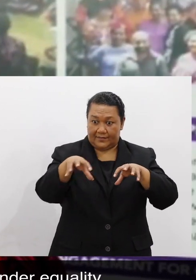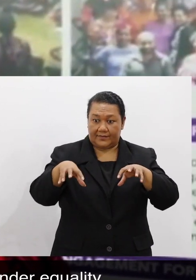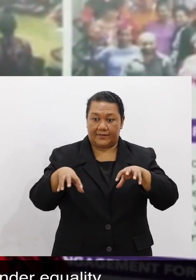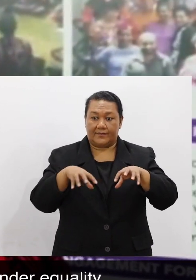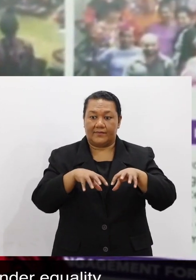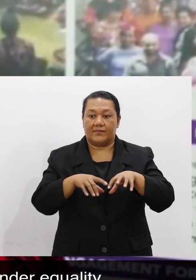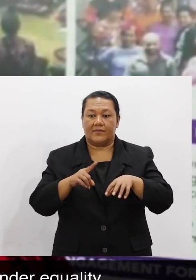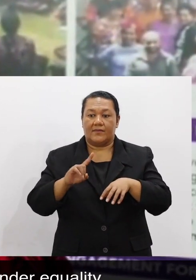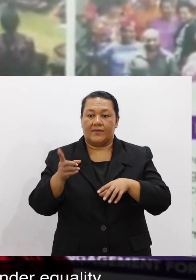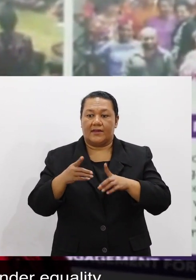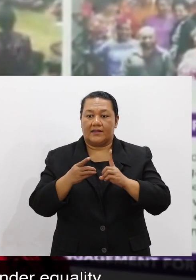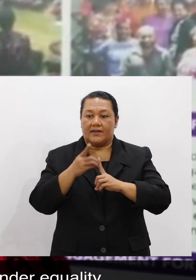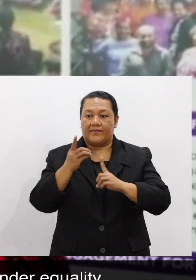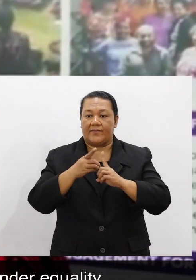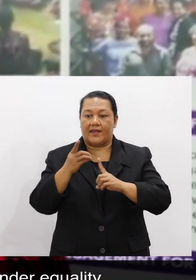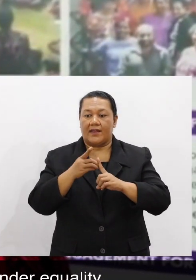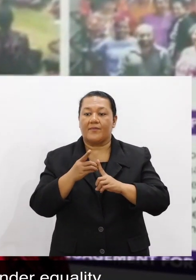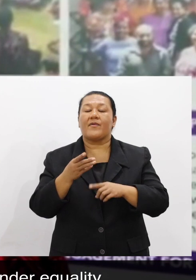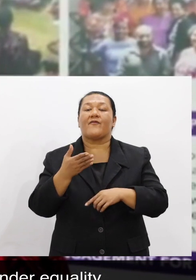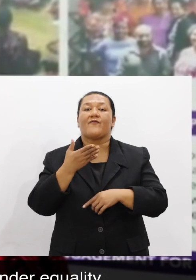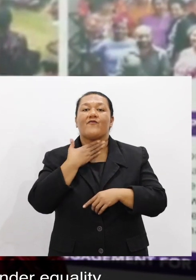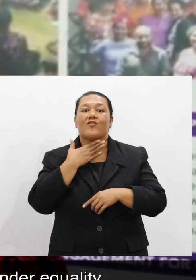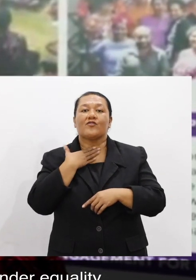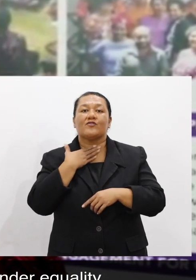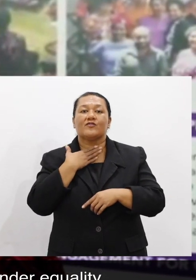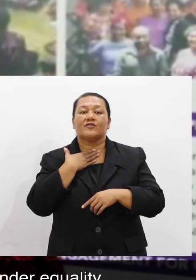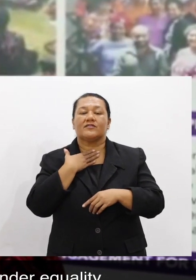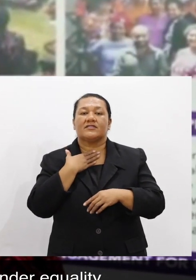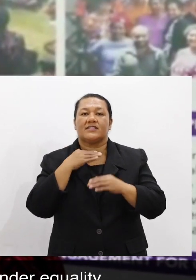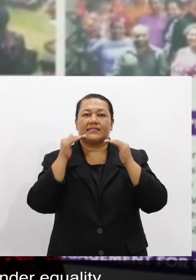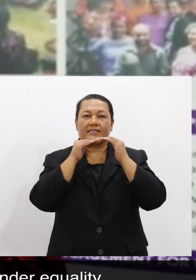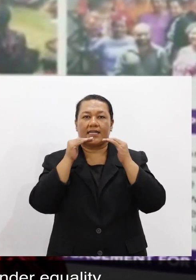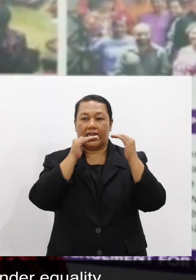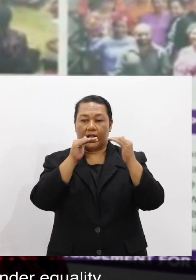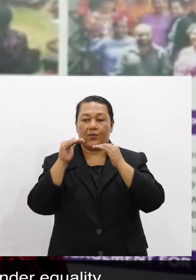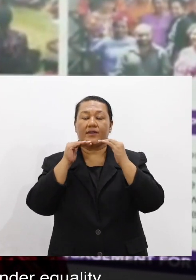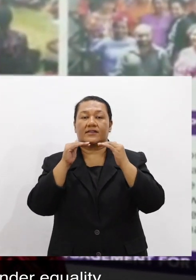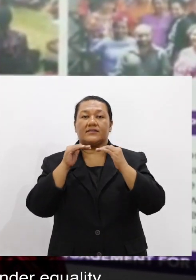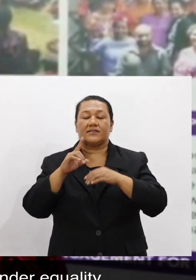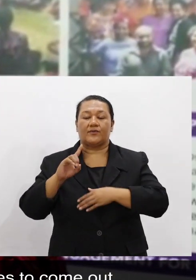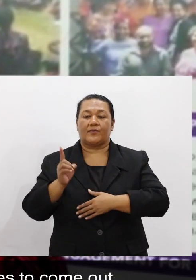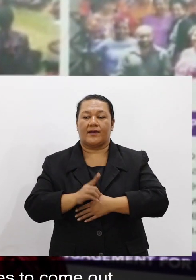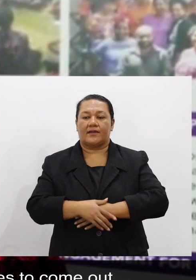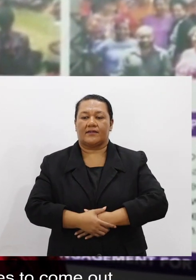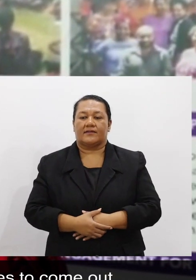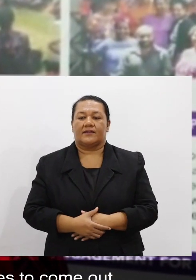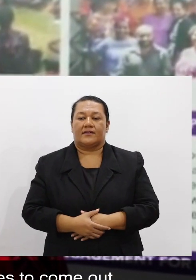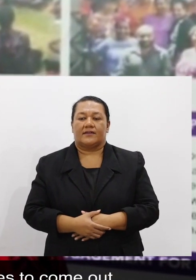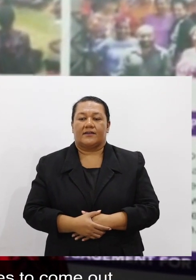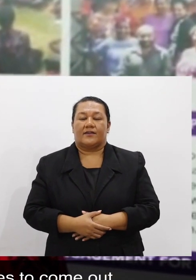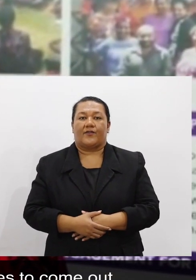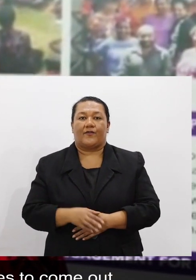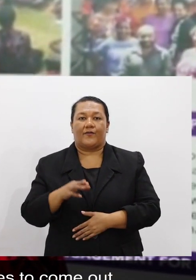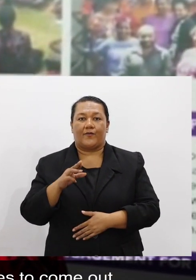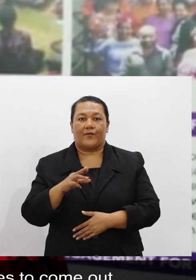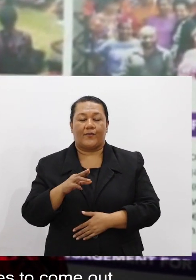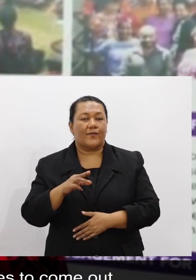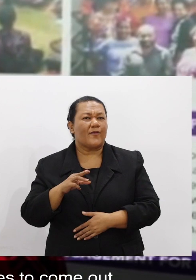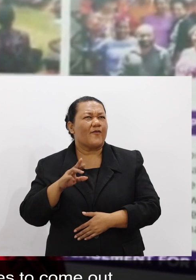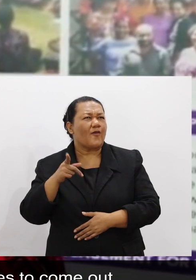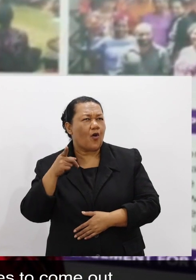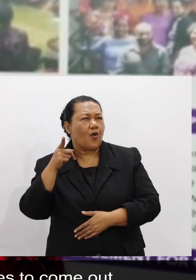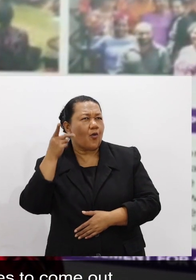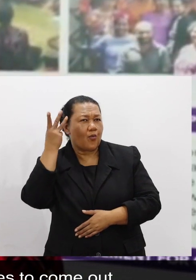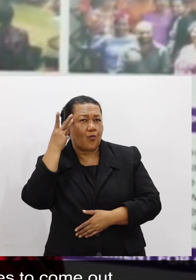And feminist initiative seeks to develop into services and voices for gender equality in the region and